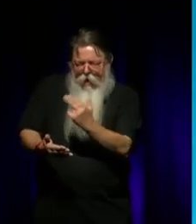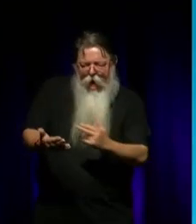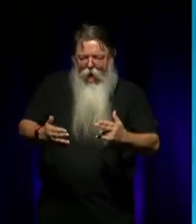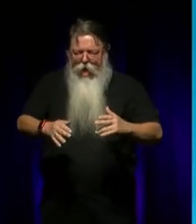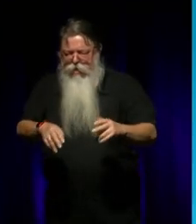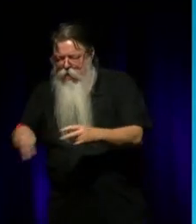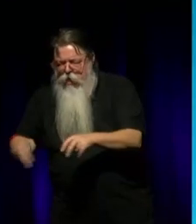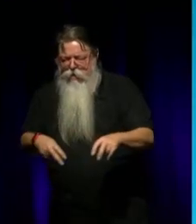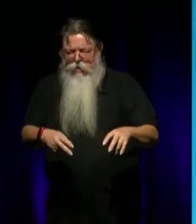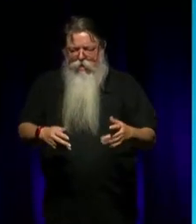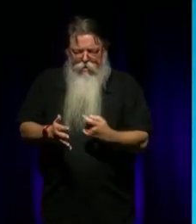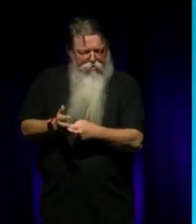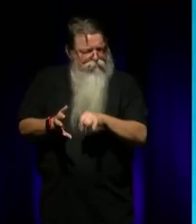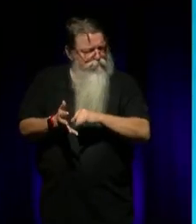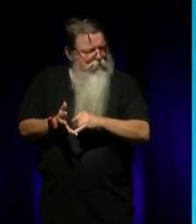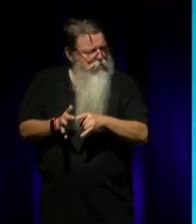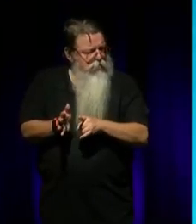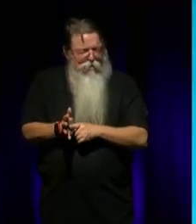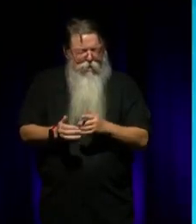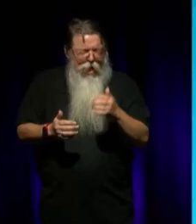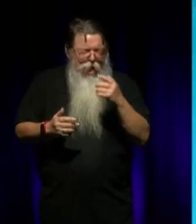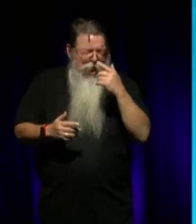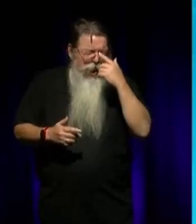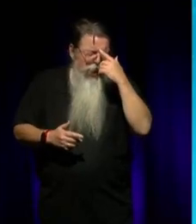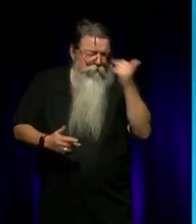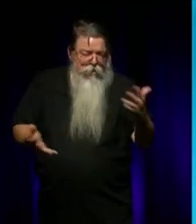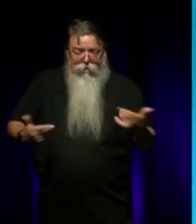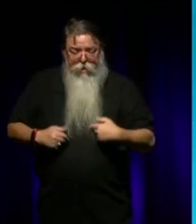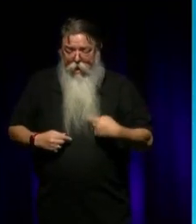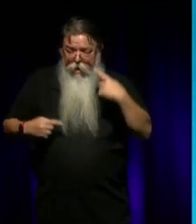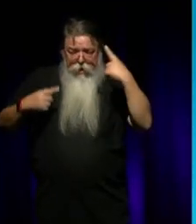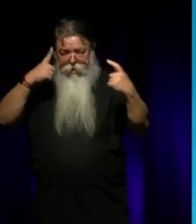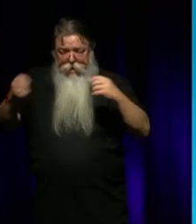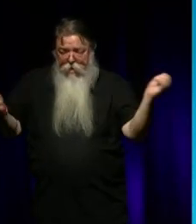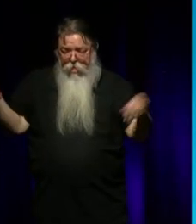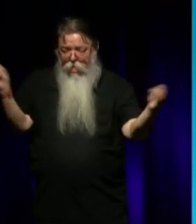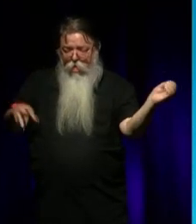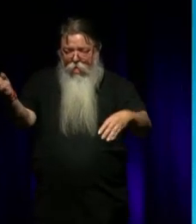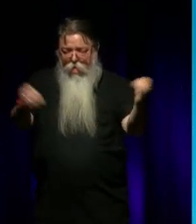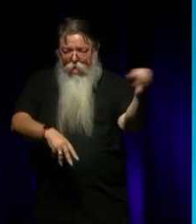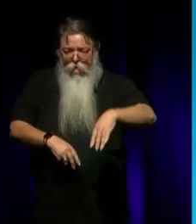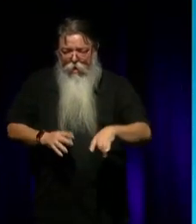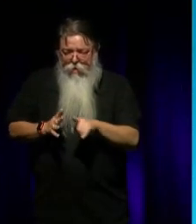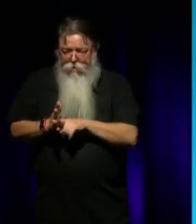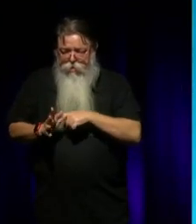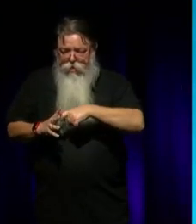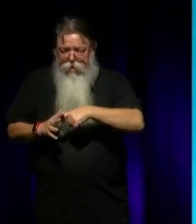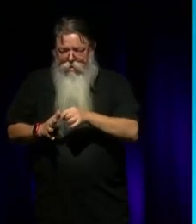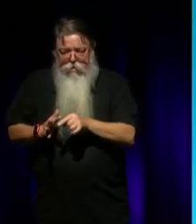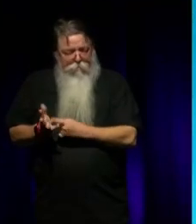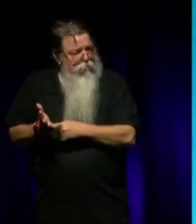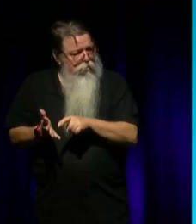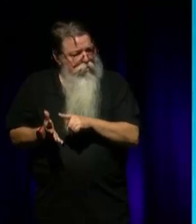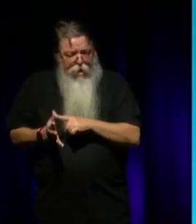to love it because we'd just bounce off ideas and then we were Pura's eyes, Jakapura's eyes in the city and he was our eyes when he took us on country.